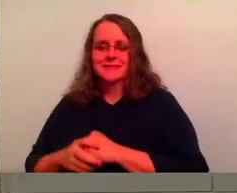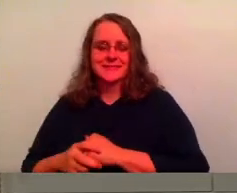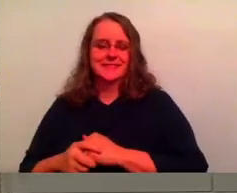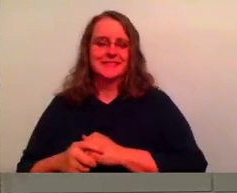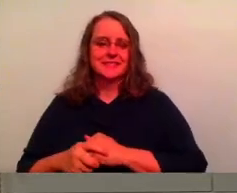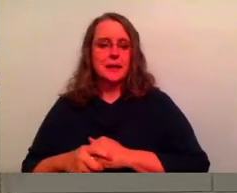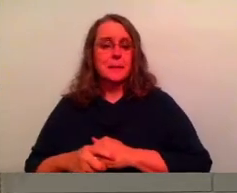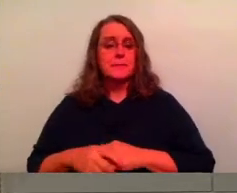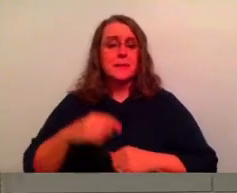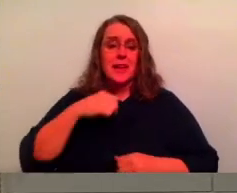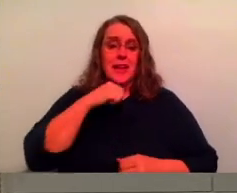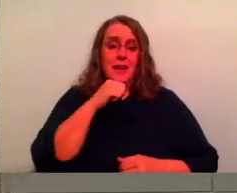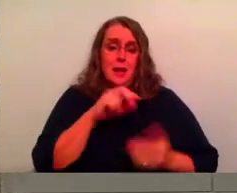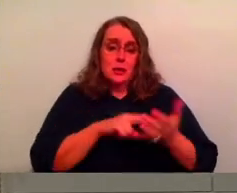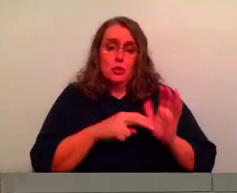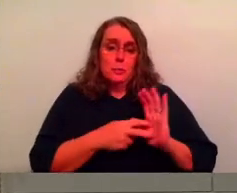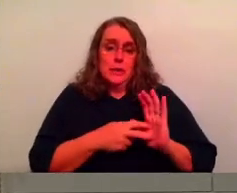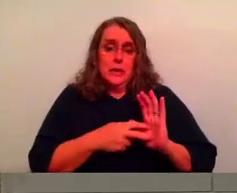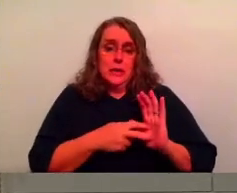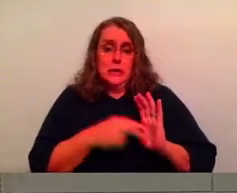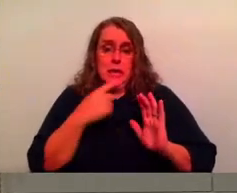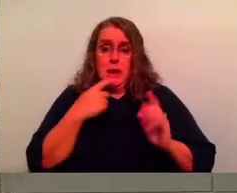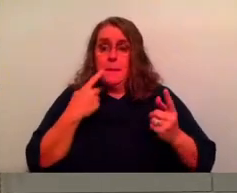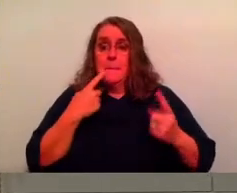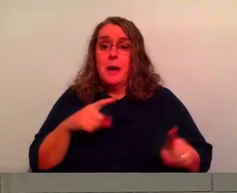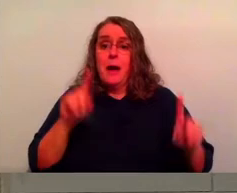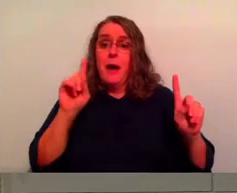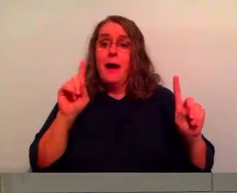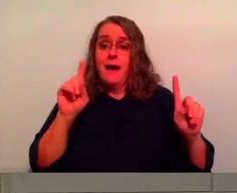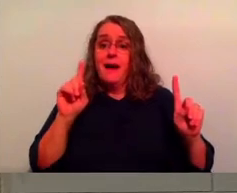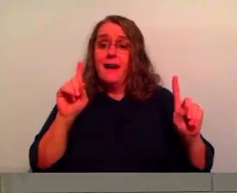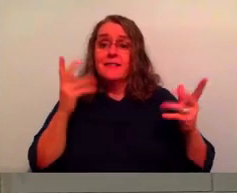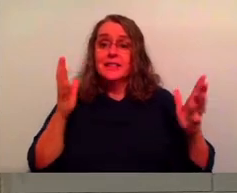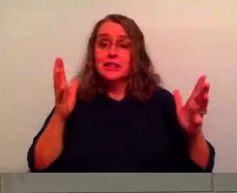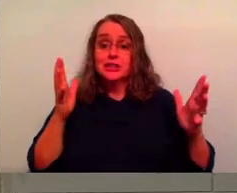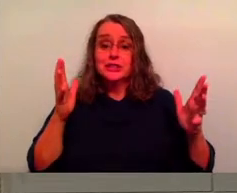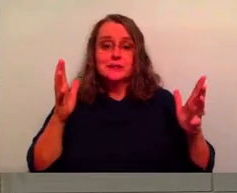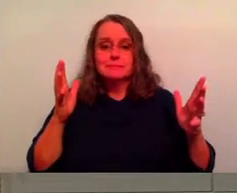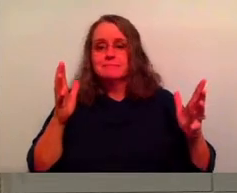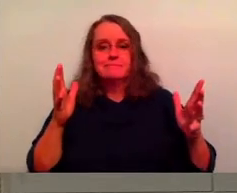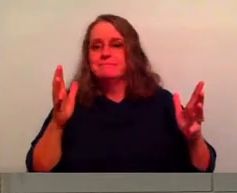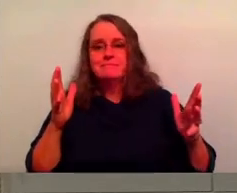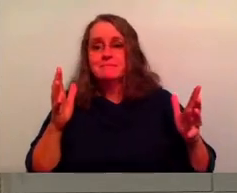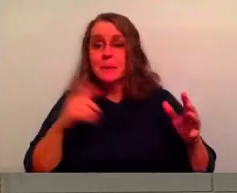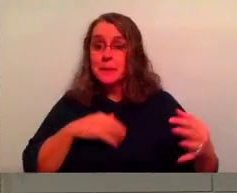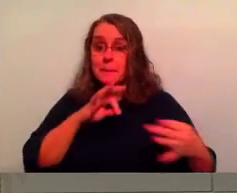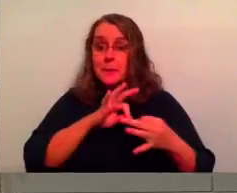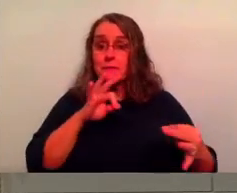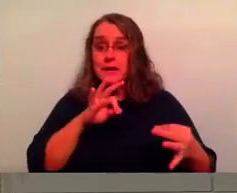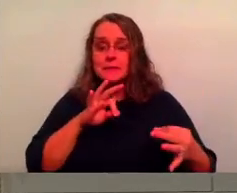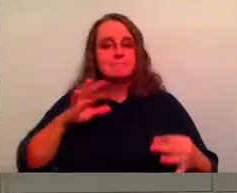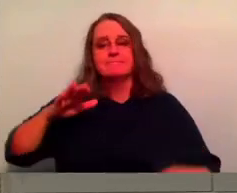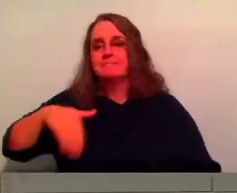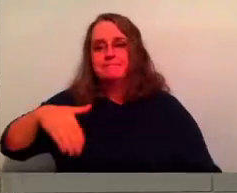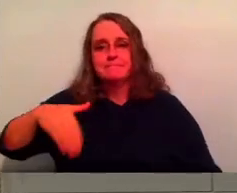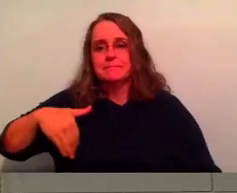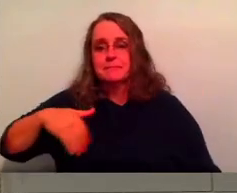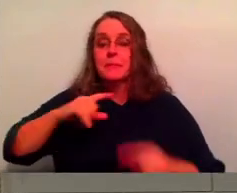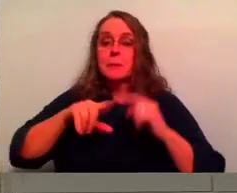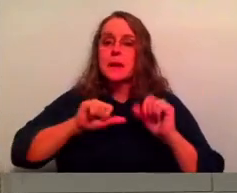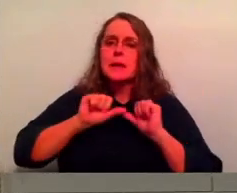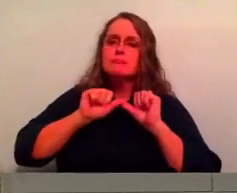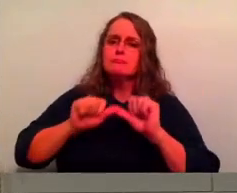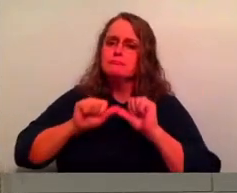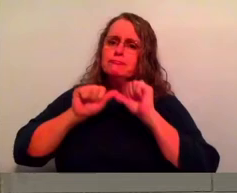I don't mean to say that I have already achieved these things or that I have already reached perfection, but I press on to possess